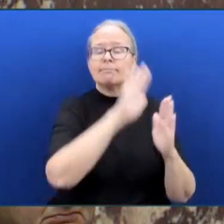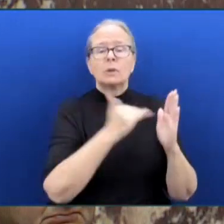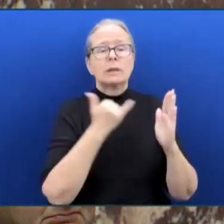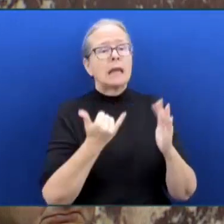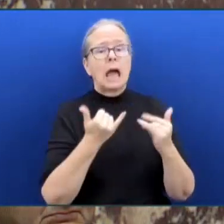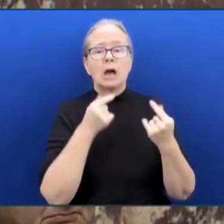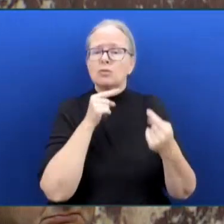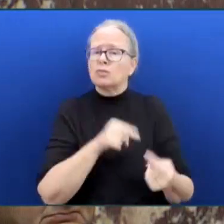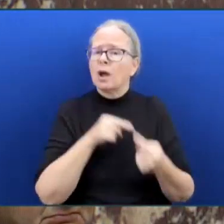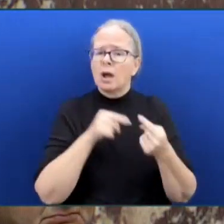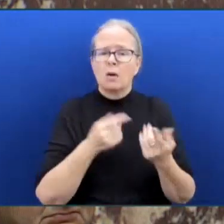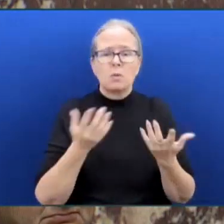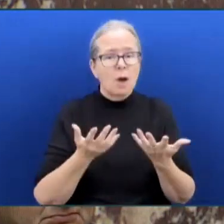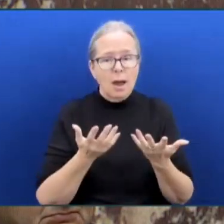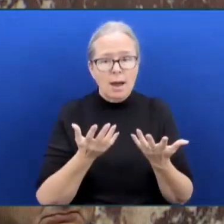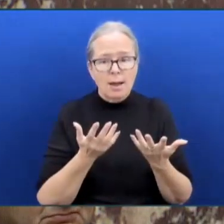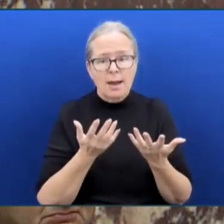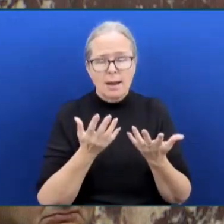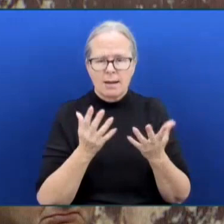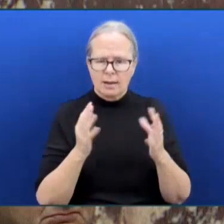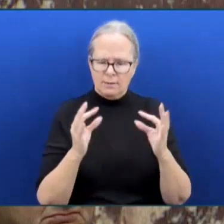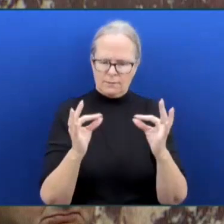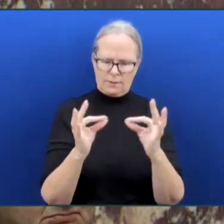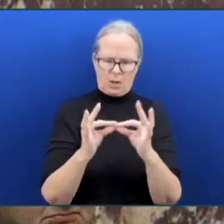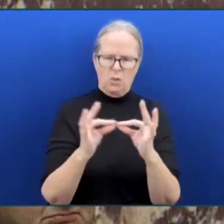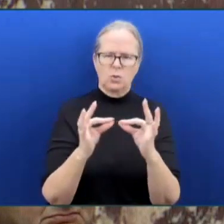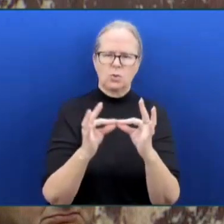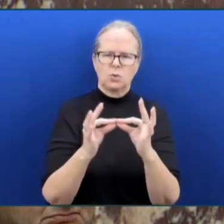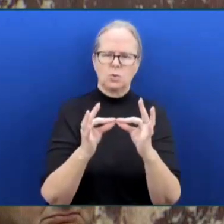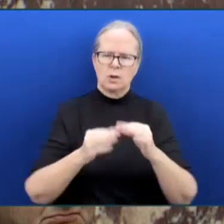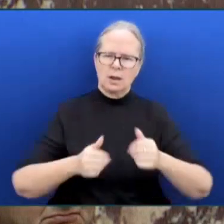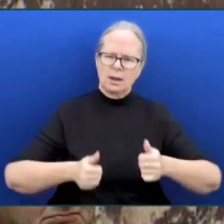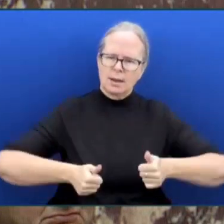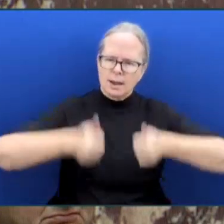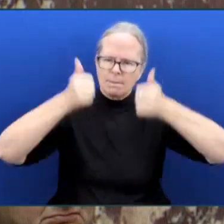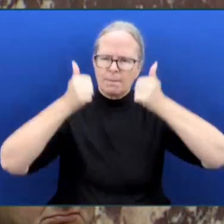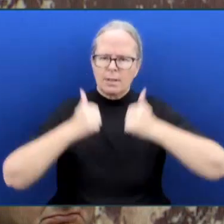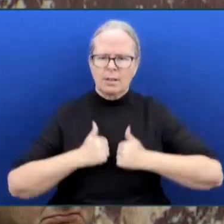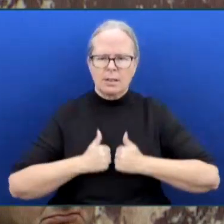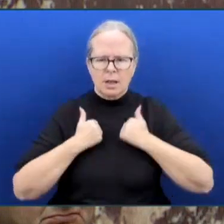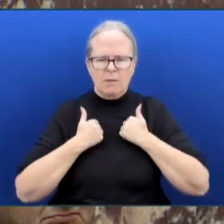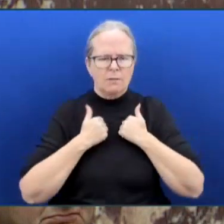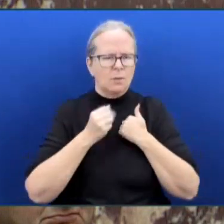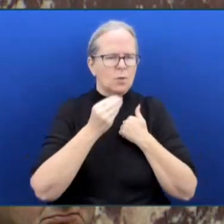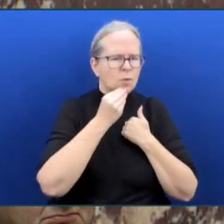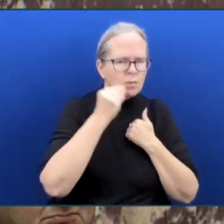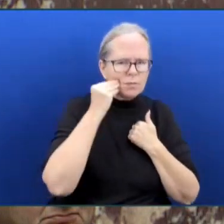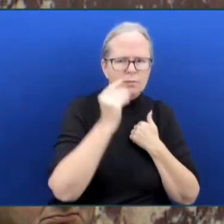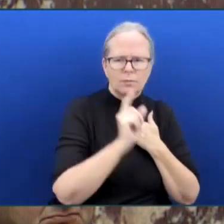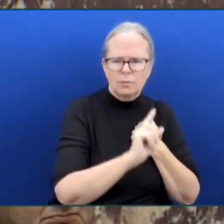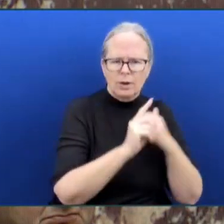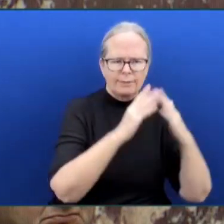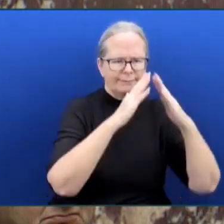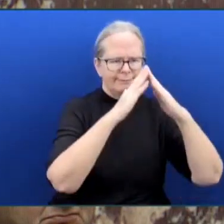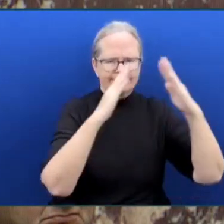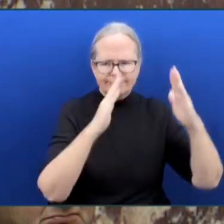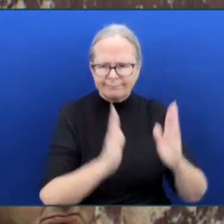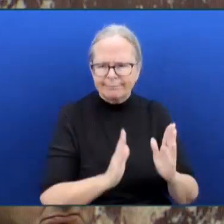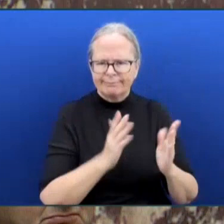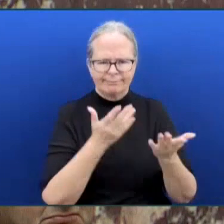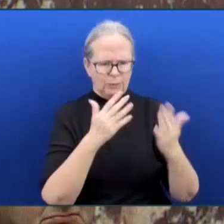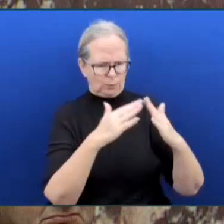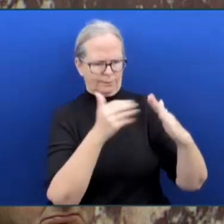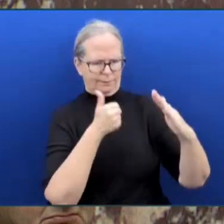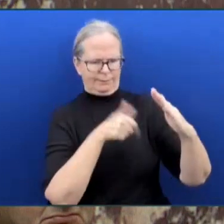unaffordability and a lack of housing, but what stood out to me is the disturbingly high